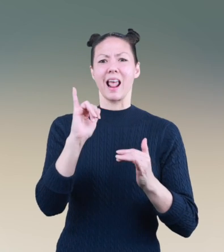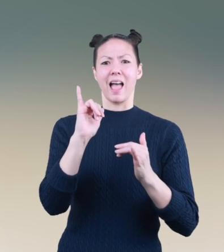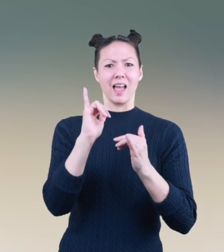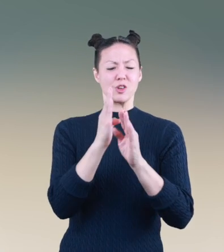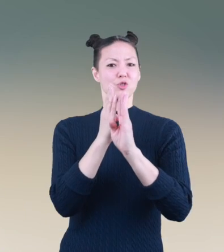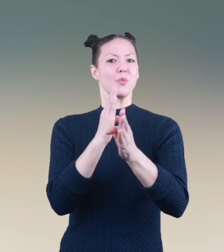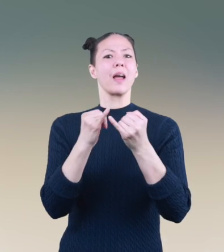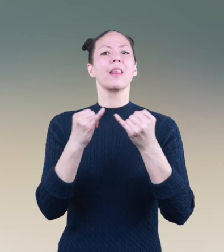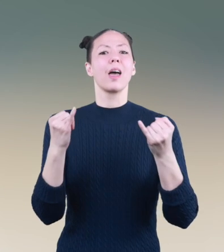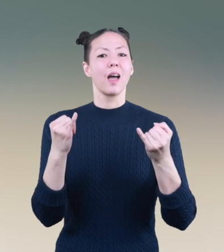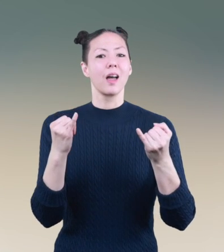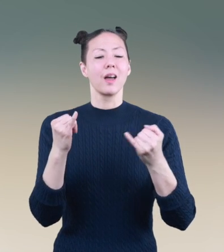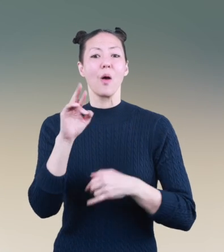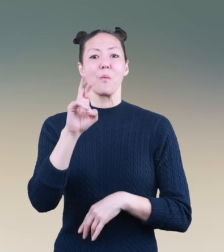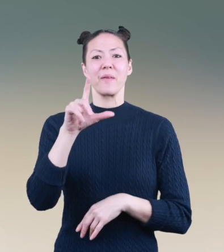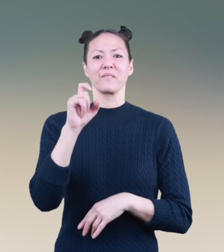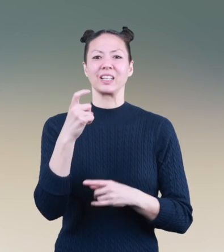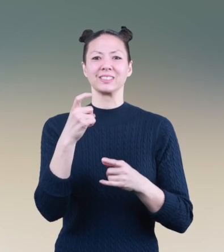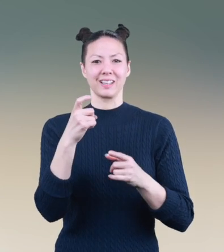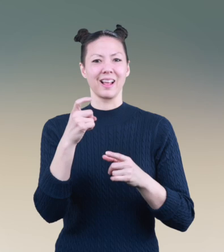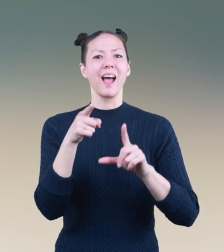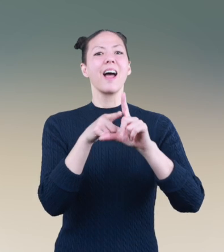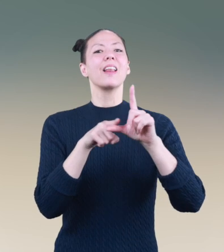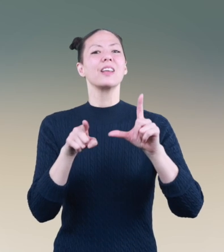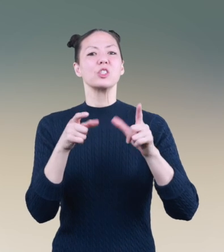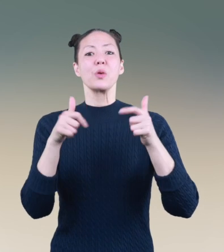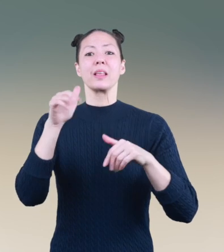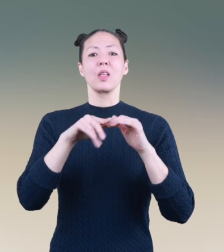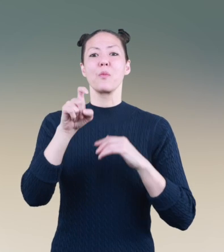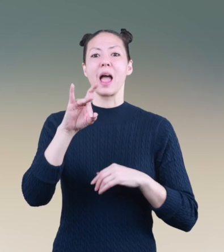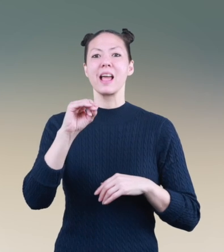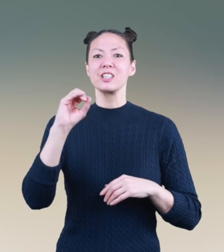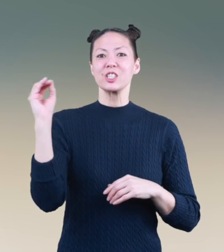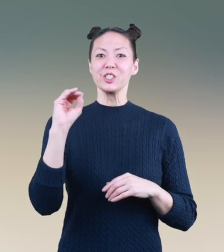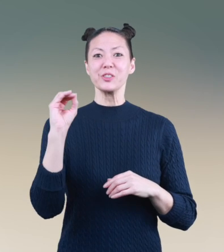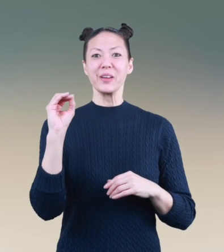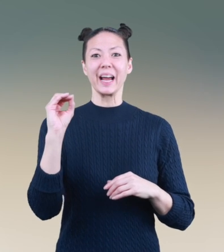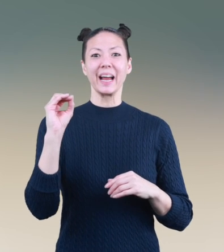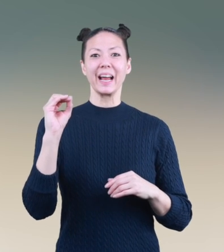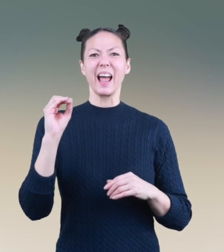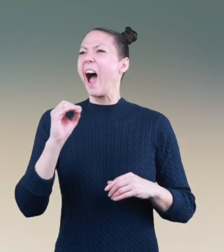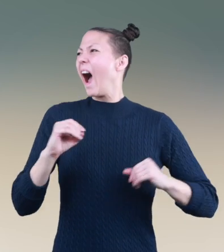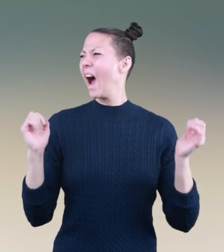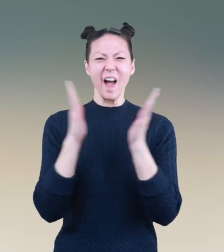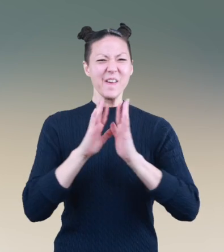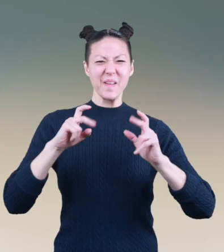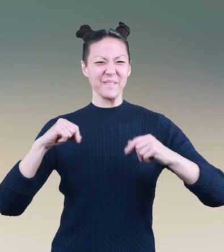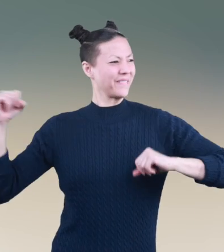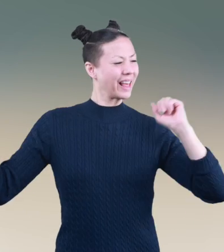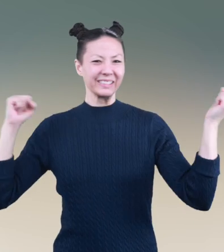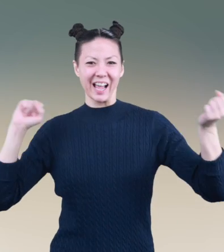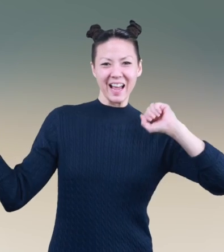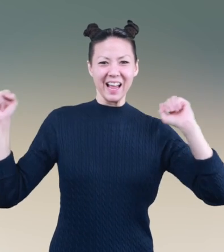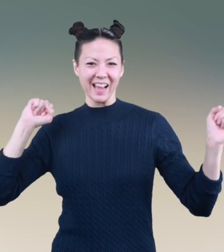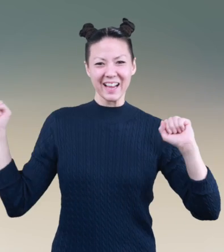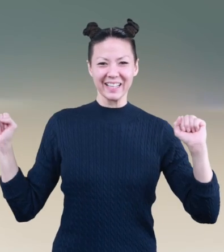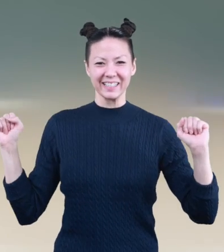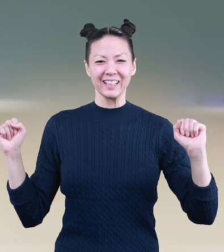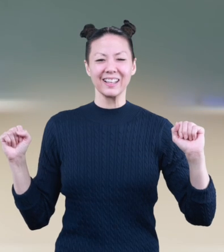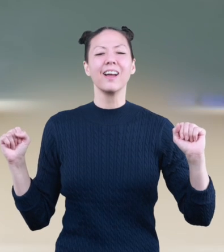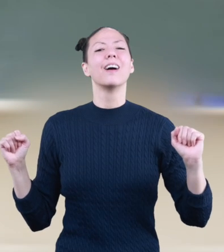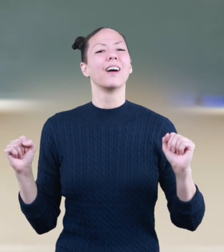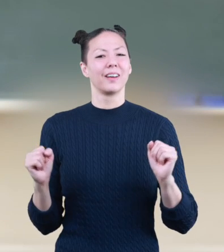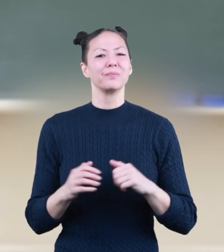line. A reflex angle is greater than 180 degrees. Whoa! Reflex! Like flexing an